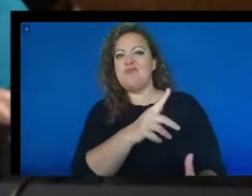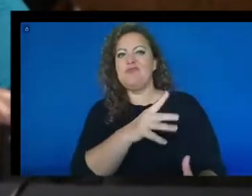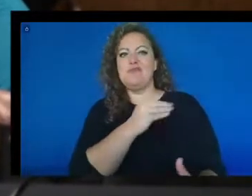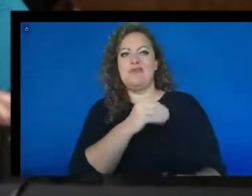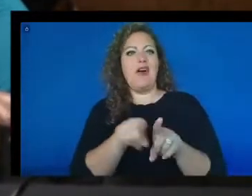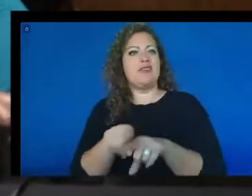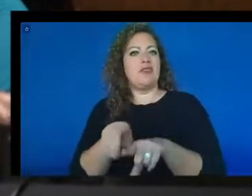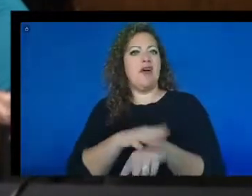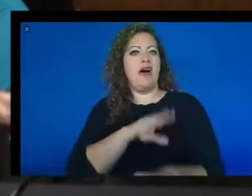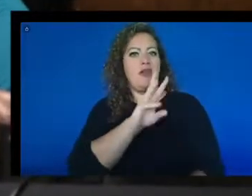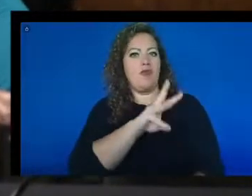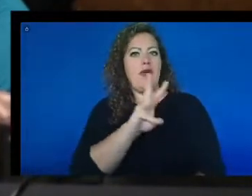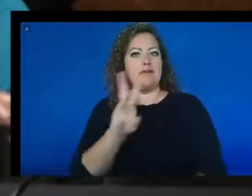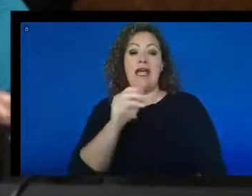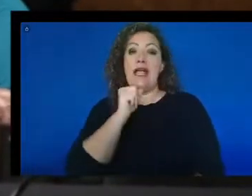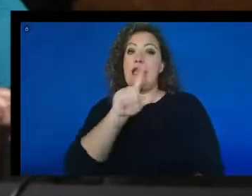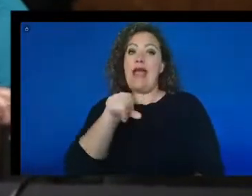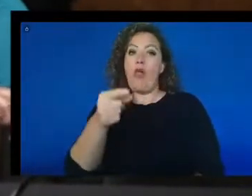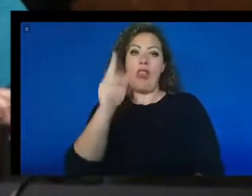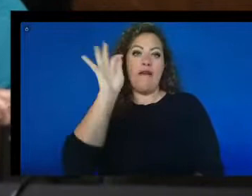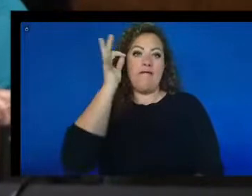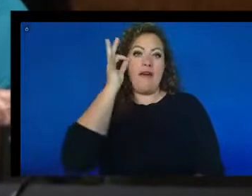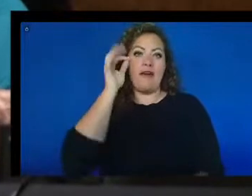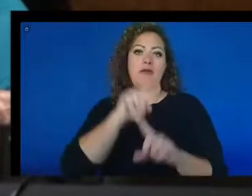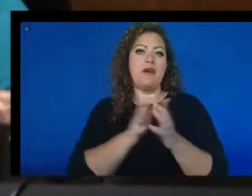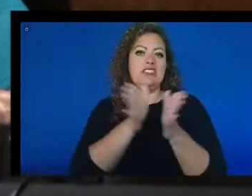websites, not just federal websites, but in general.